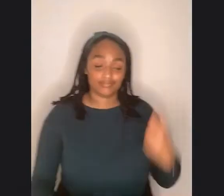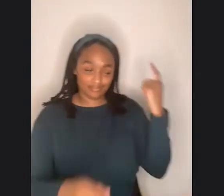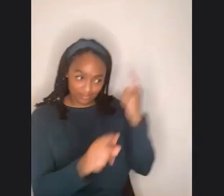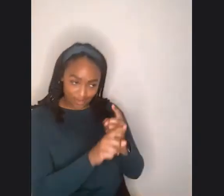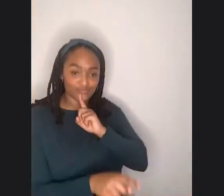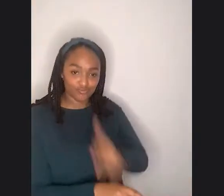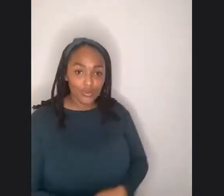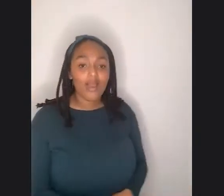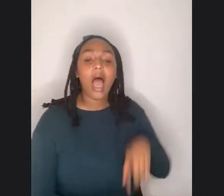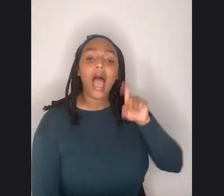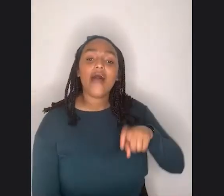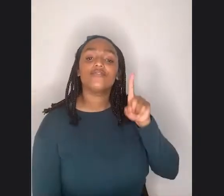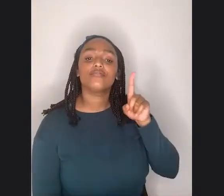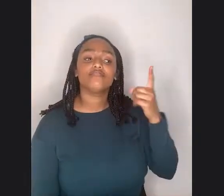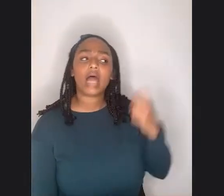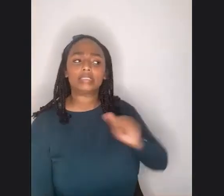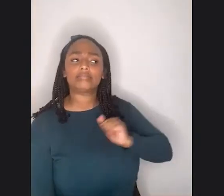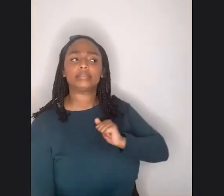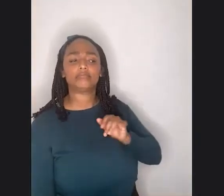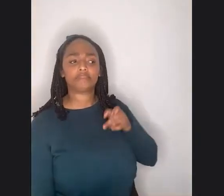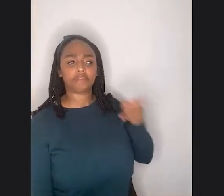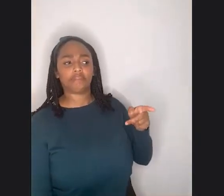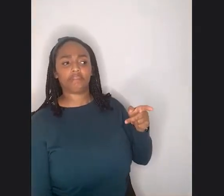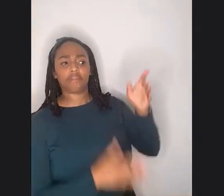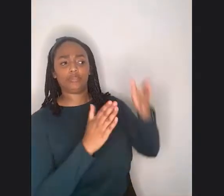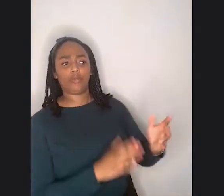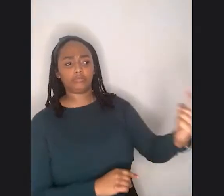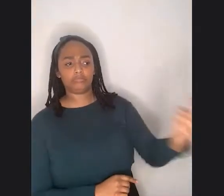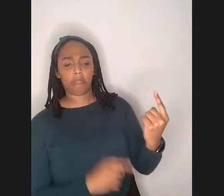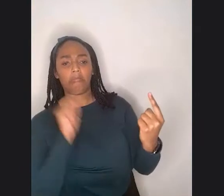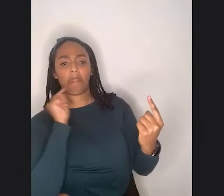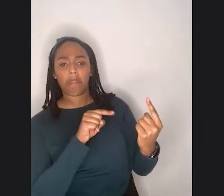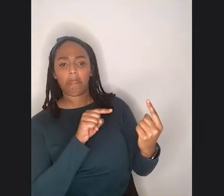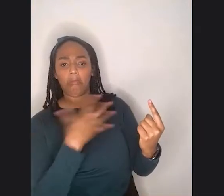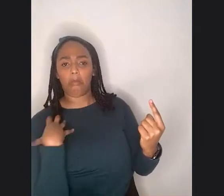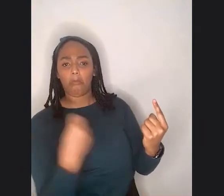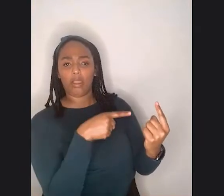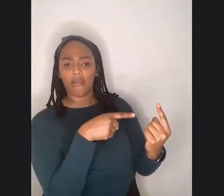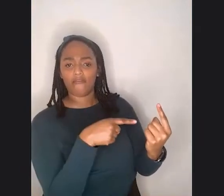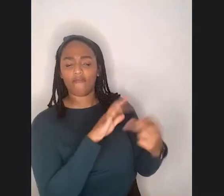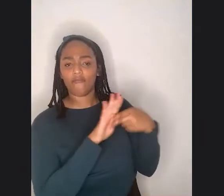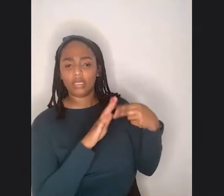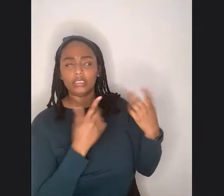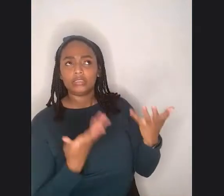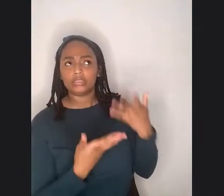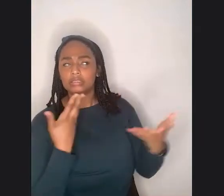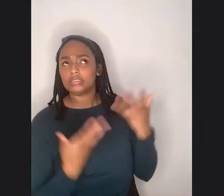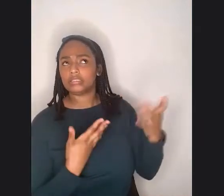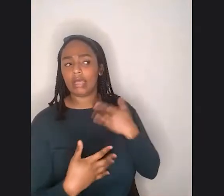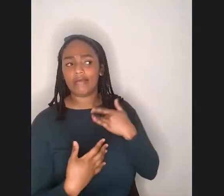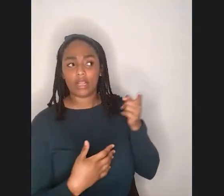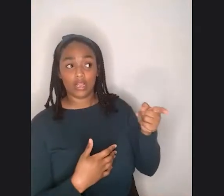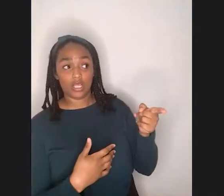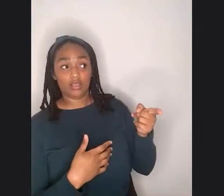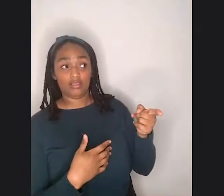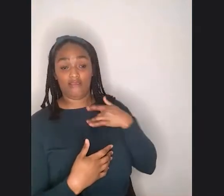have to ask myself, is this person coming from a point of view of, oh, um, I could never, I could never if I was in